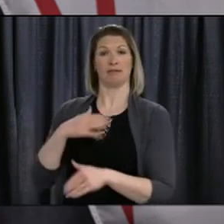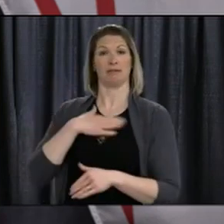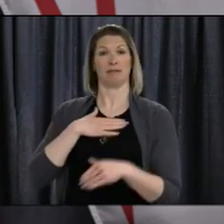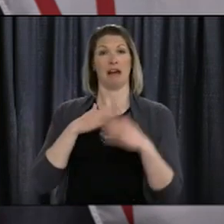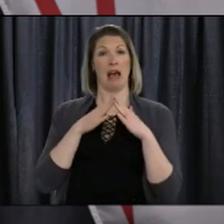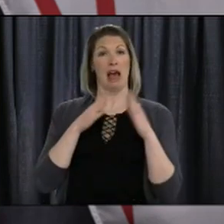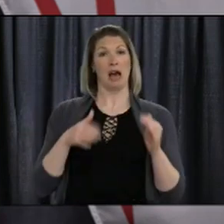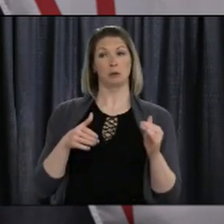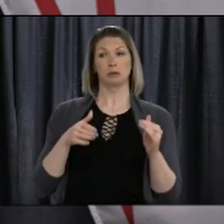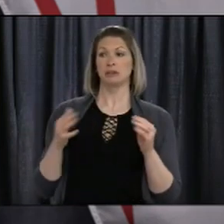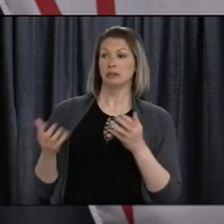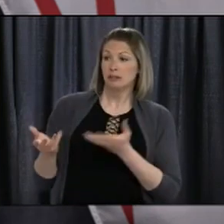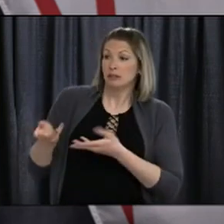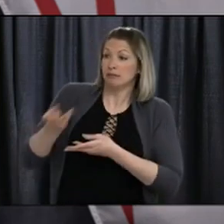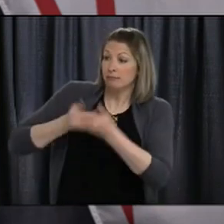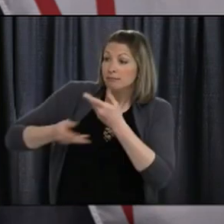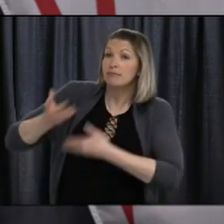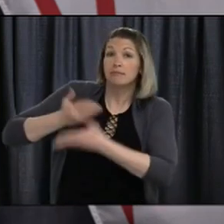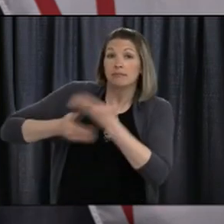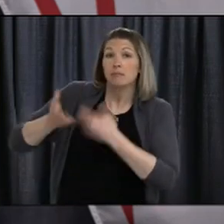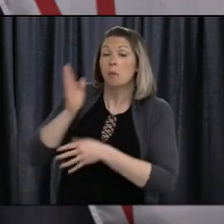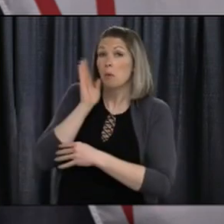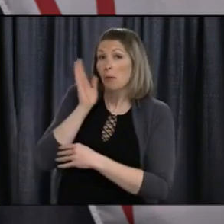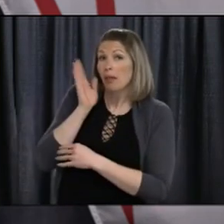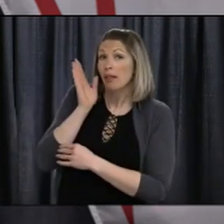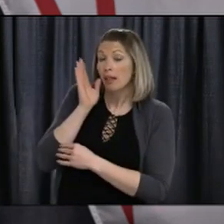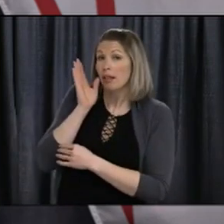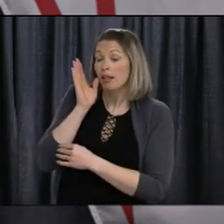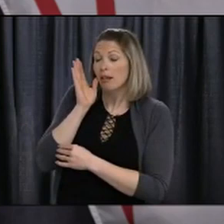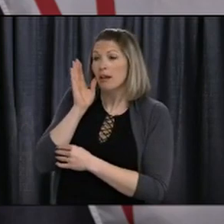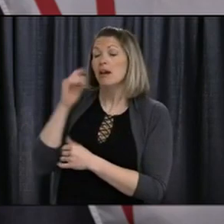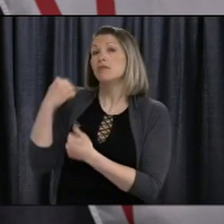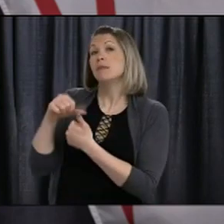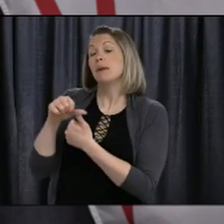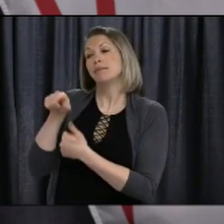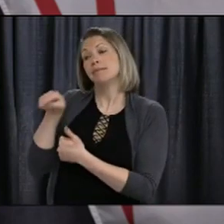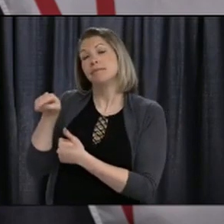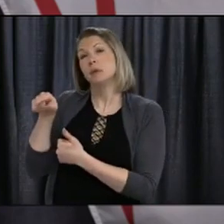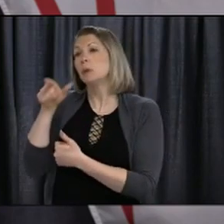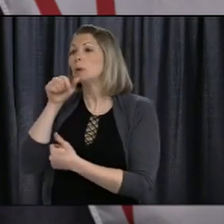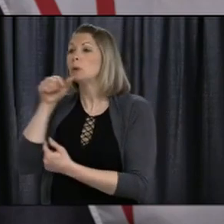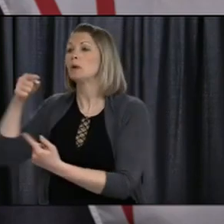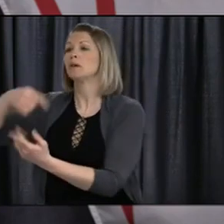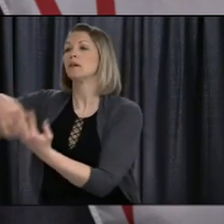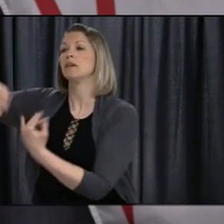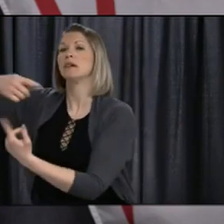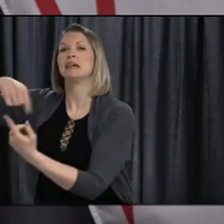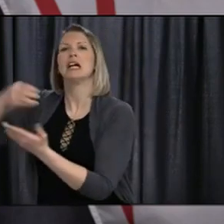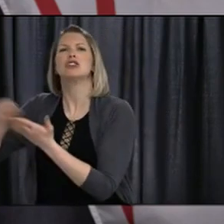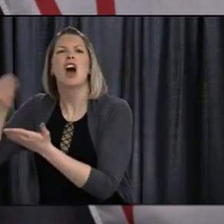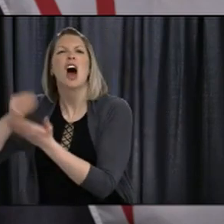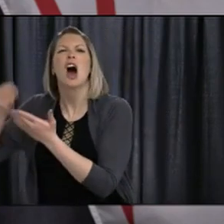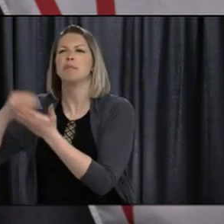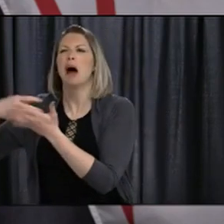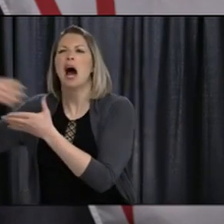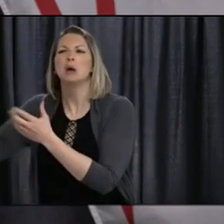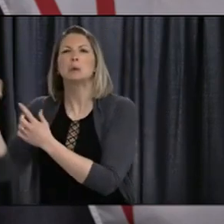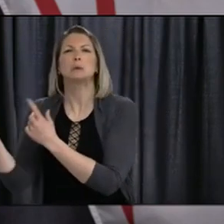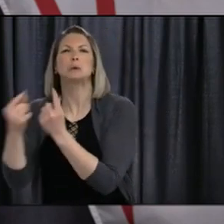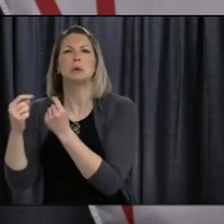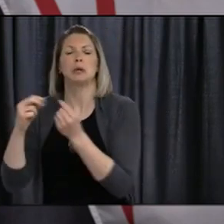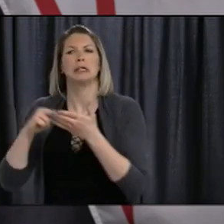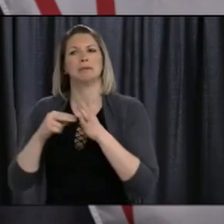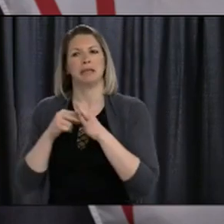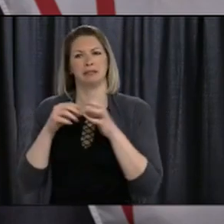those they may have come into contact with as well. Today, have asked the